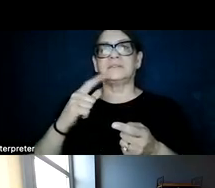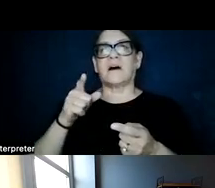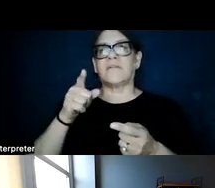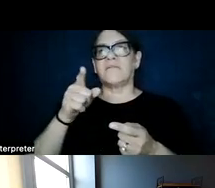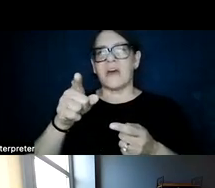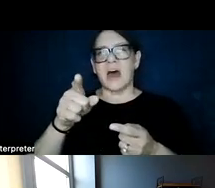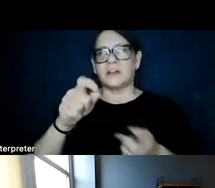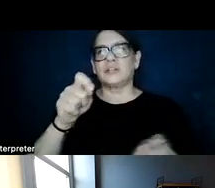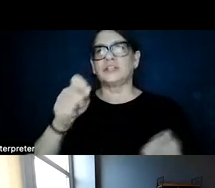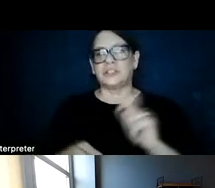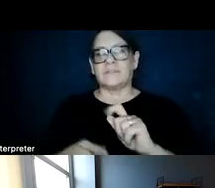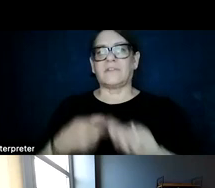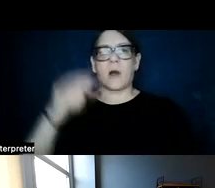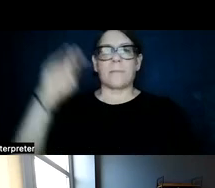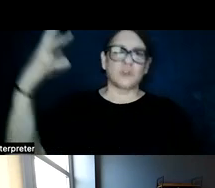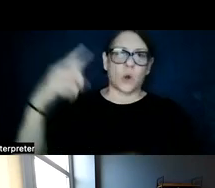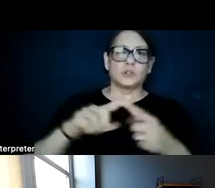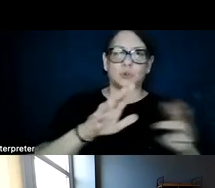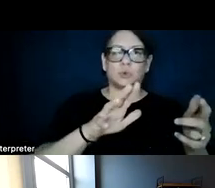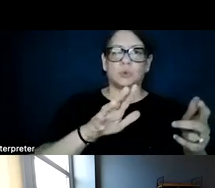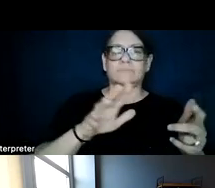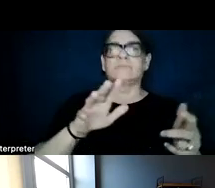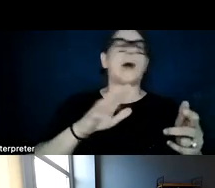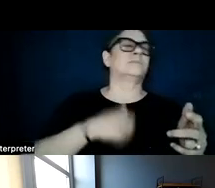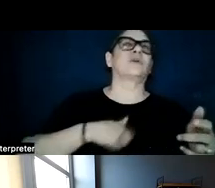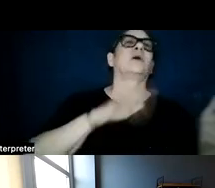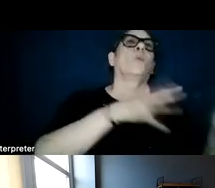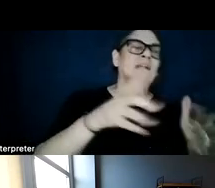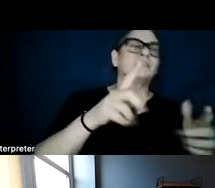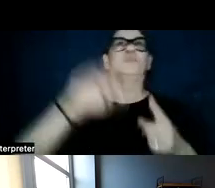shift from solar to wind, I'm sorry, wind to solar.